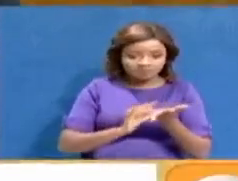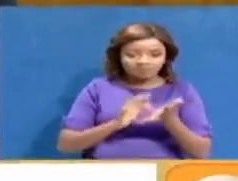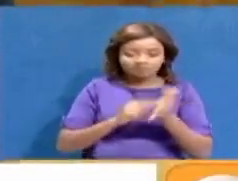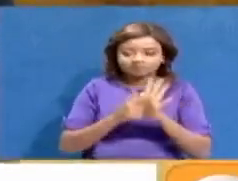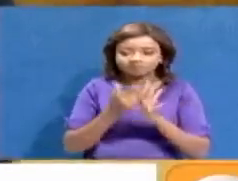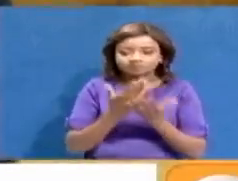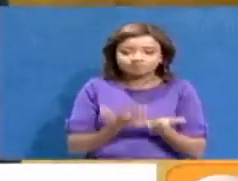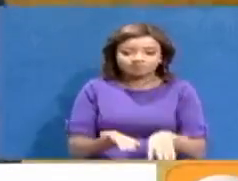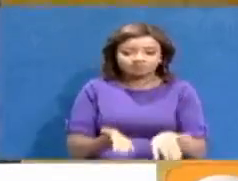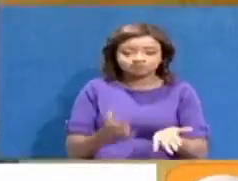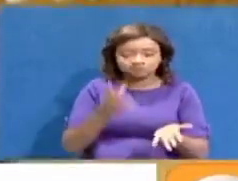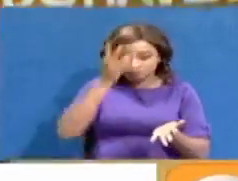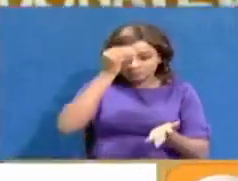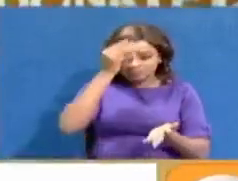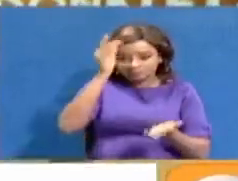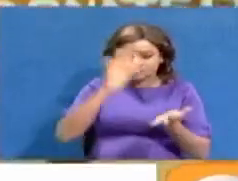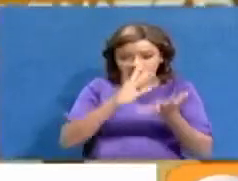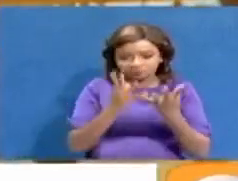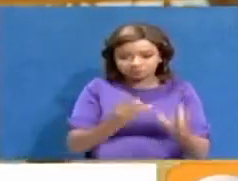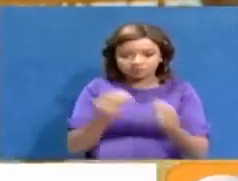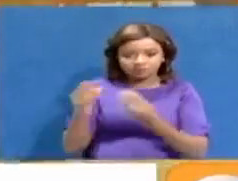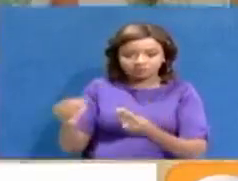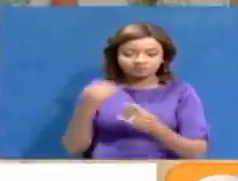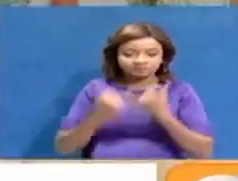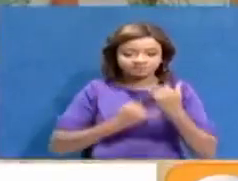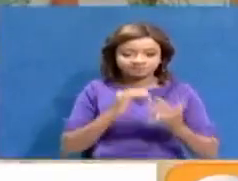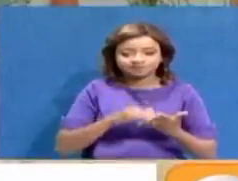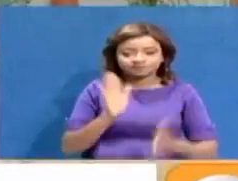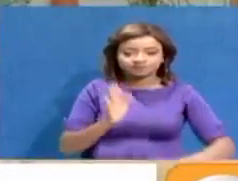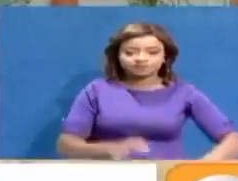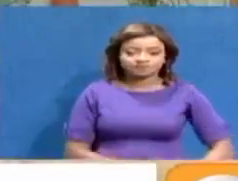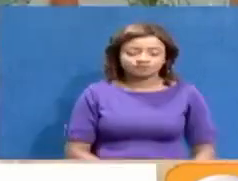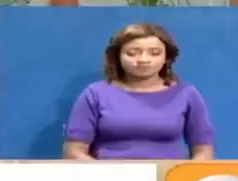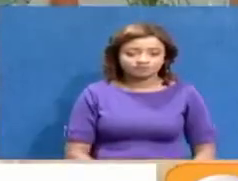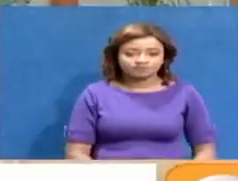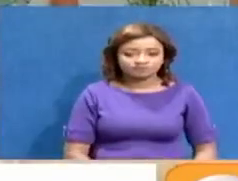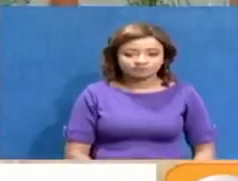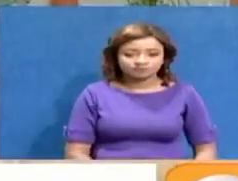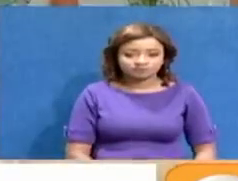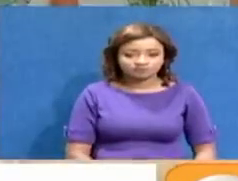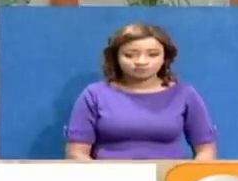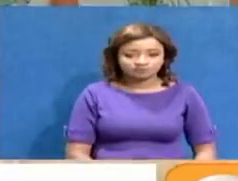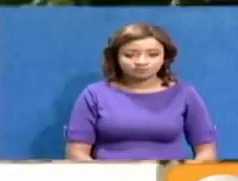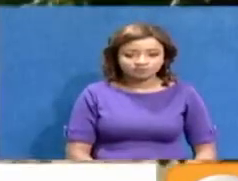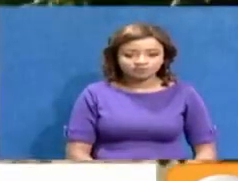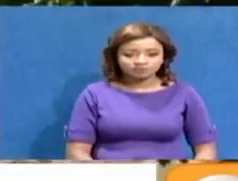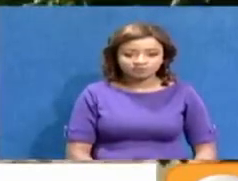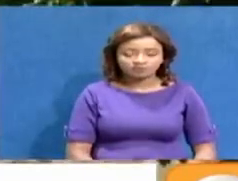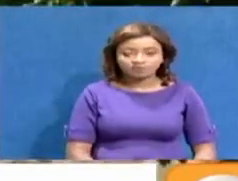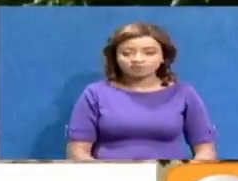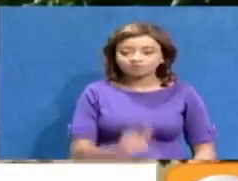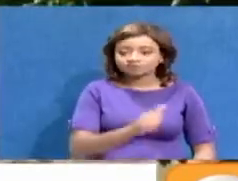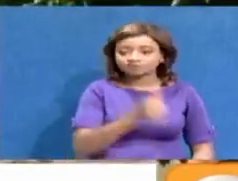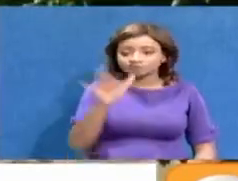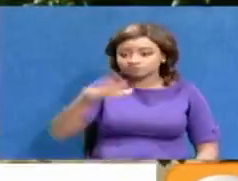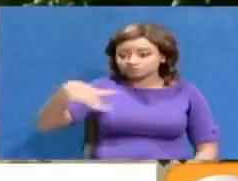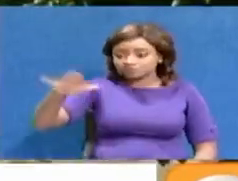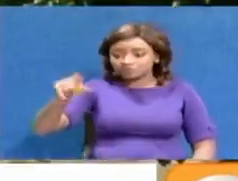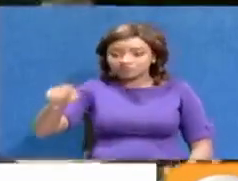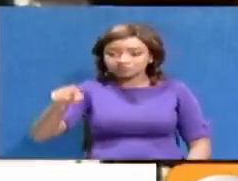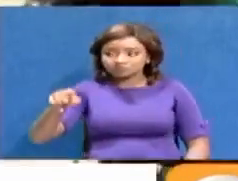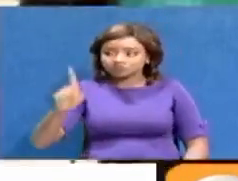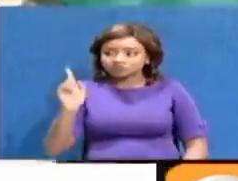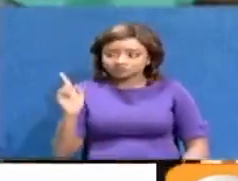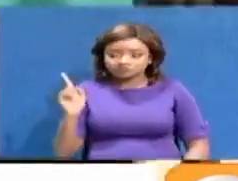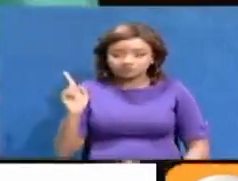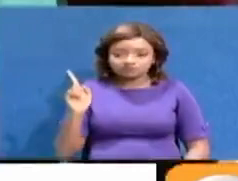learning has become easier and more enjoyable. Less than 200 kilometers away from Thika is